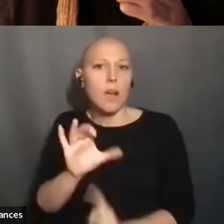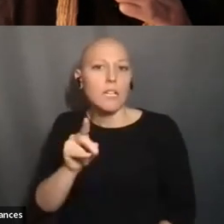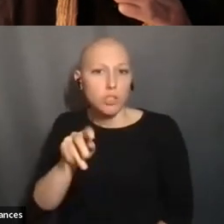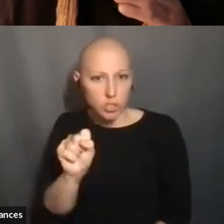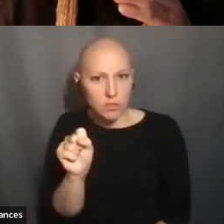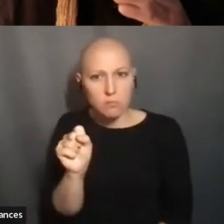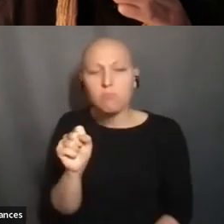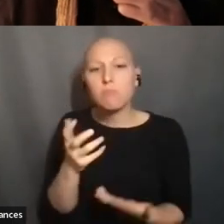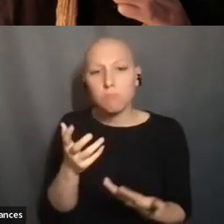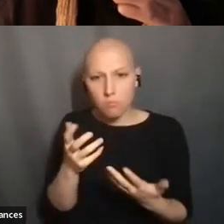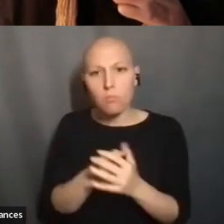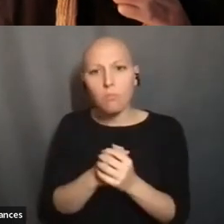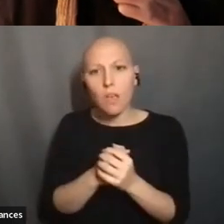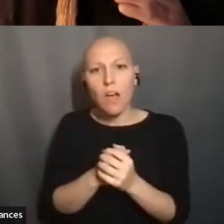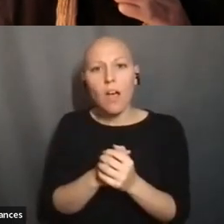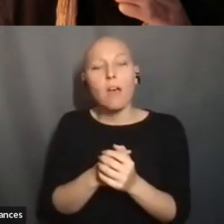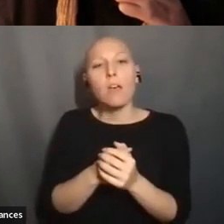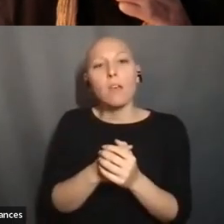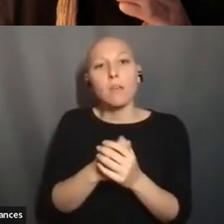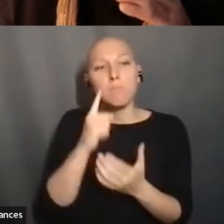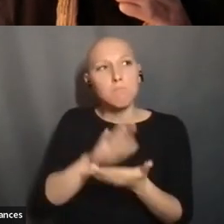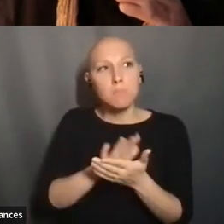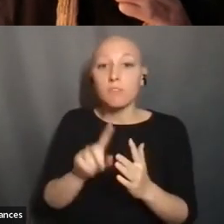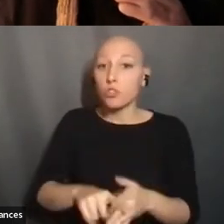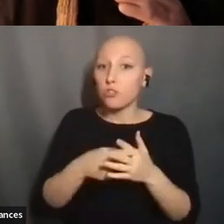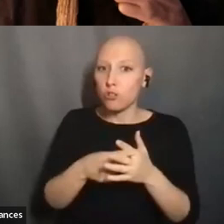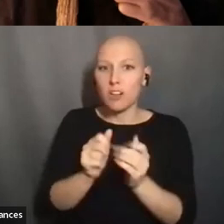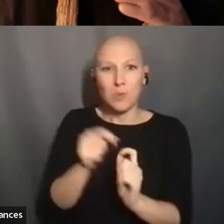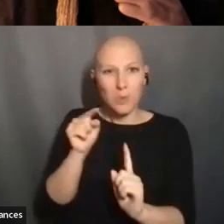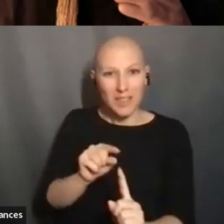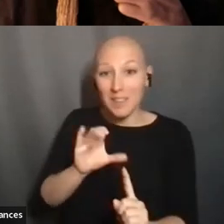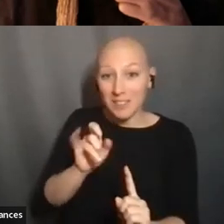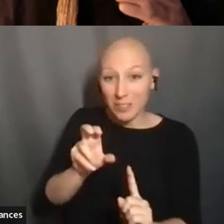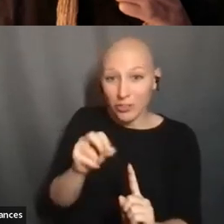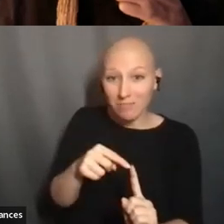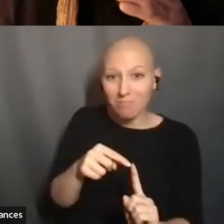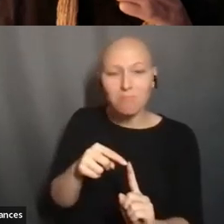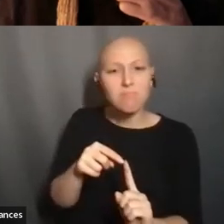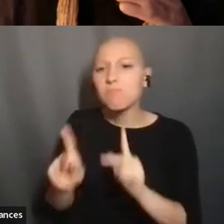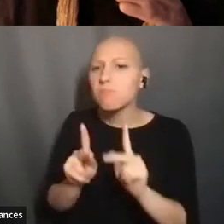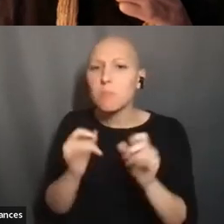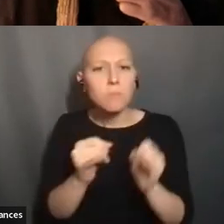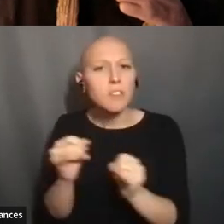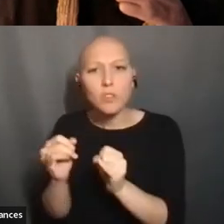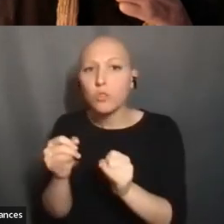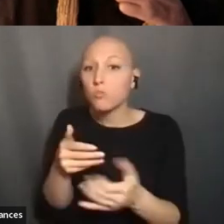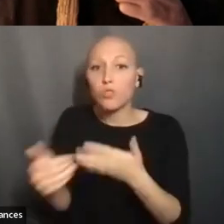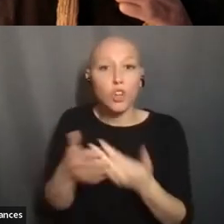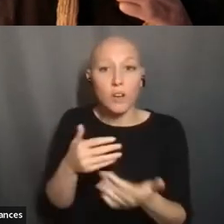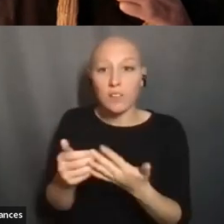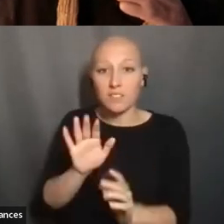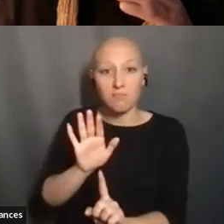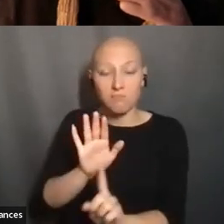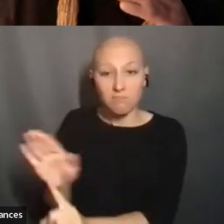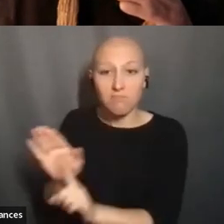CONDITION IS, THE WAYS IN WHICH INEVITABLY INDIVIDUALS, REGARDLESS OF THEIR GENETIC DIFFERENCES, HAVE A LOT OF OVERLAP AND THINGS